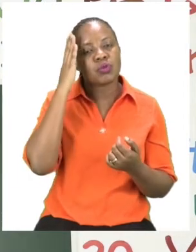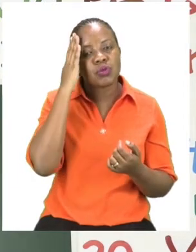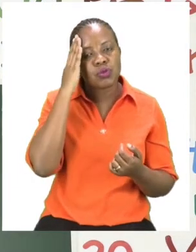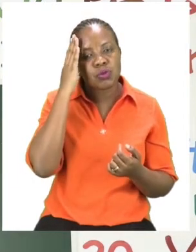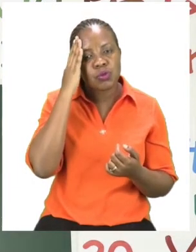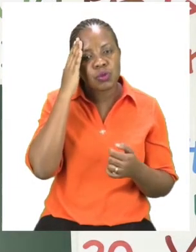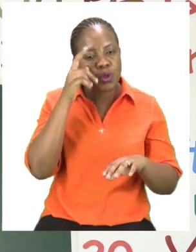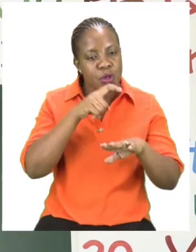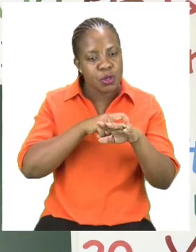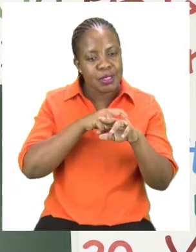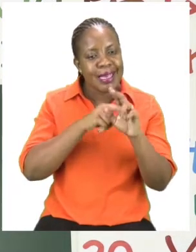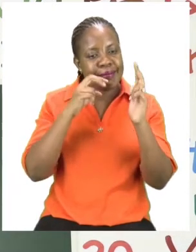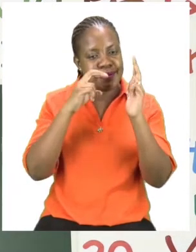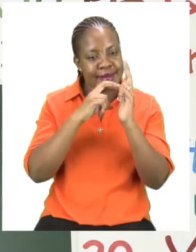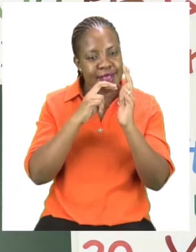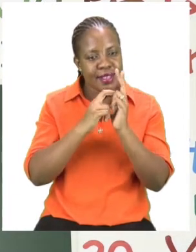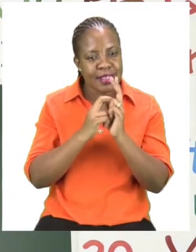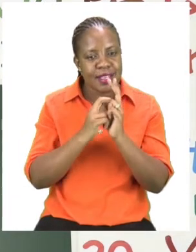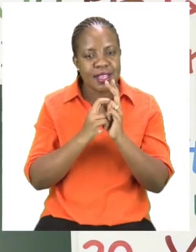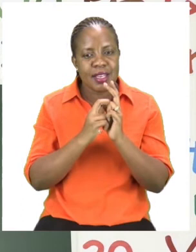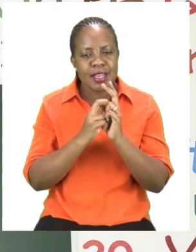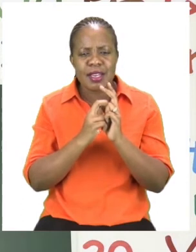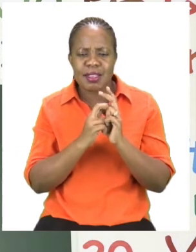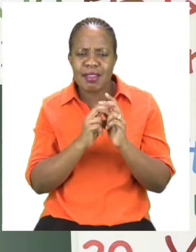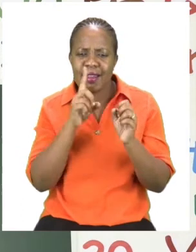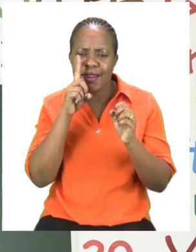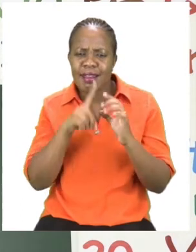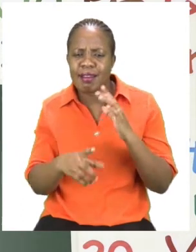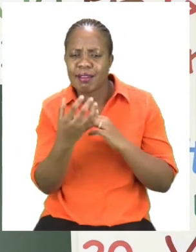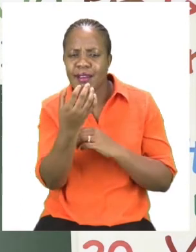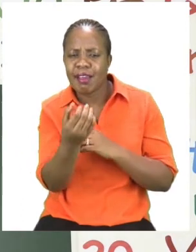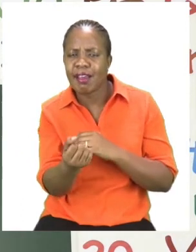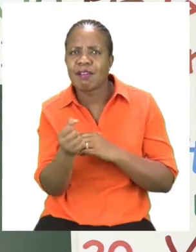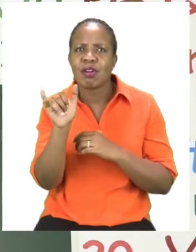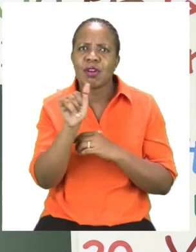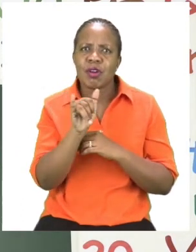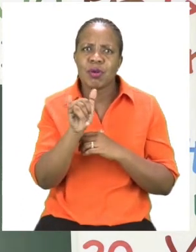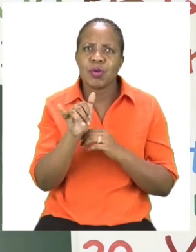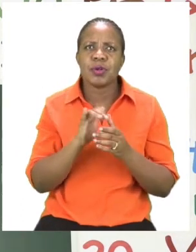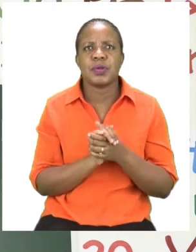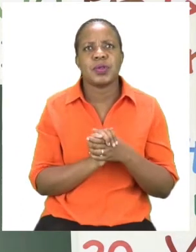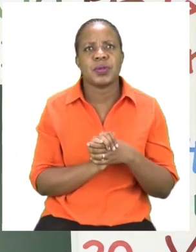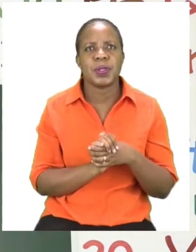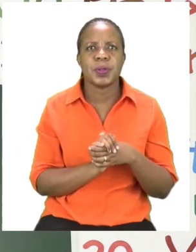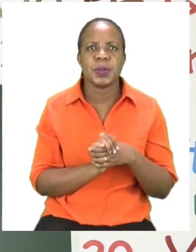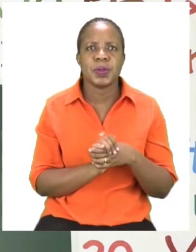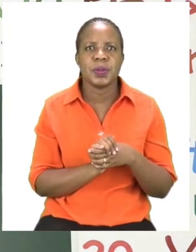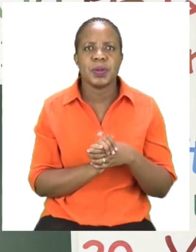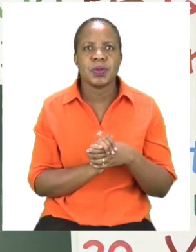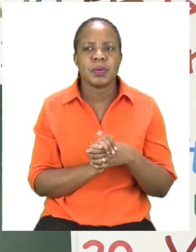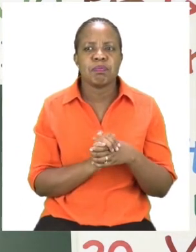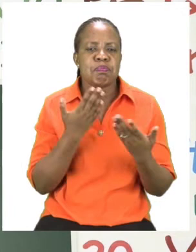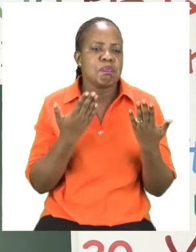it's okay to make them different colors. They don't have to be white like the ones in the book or the ones that I have